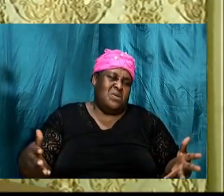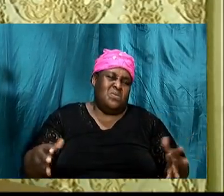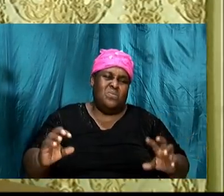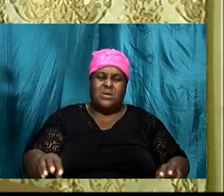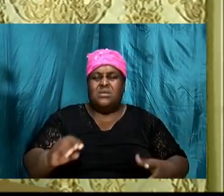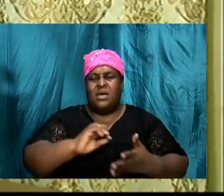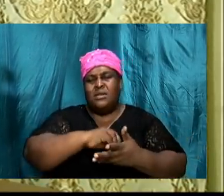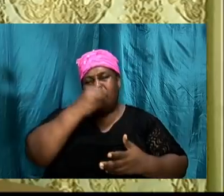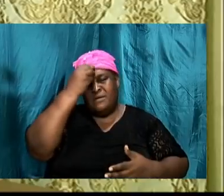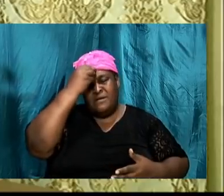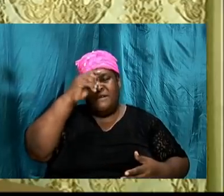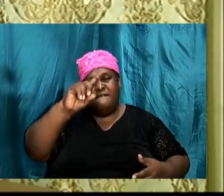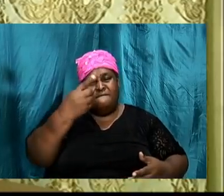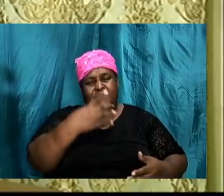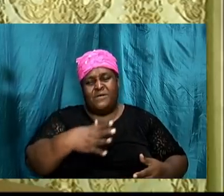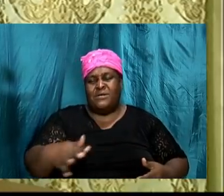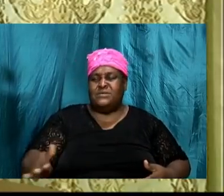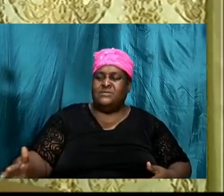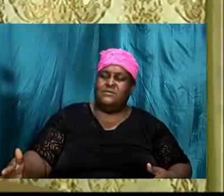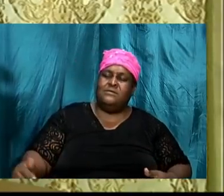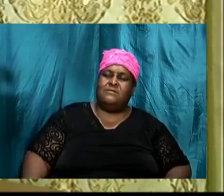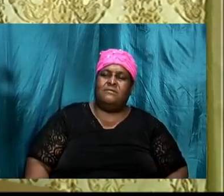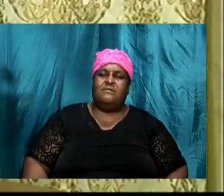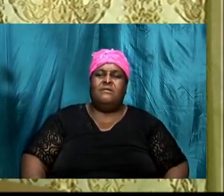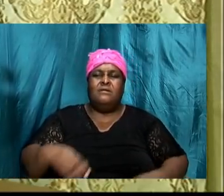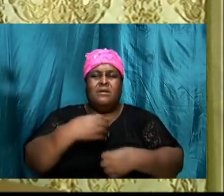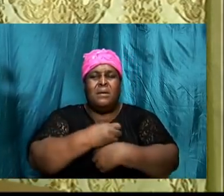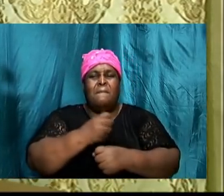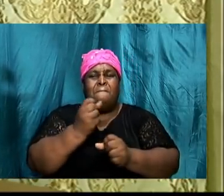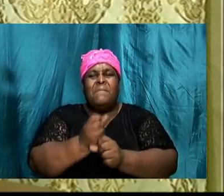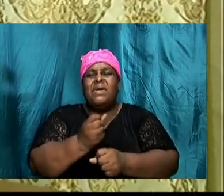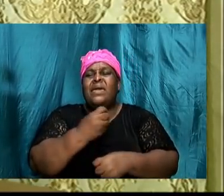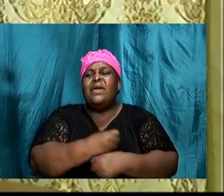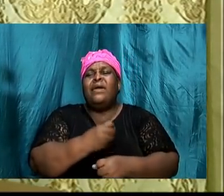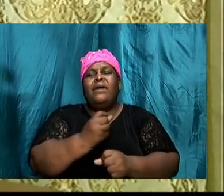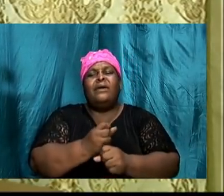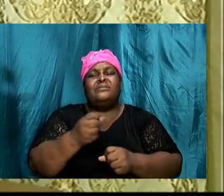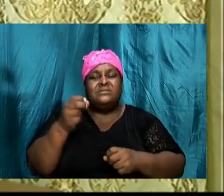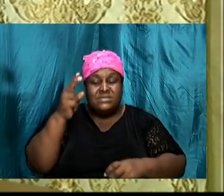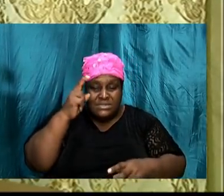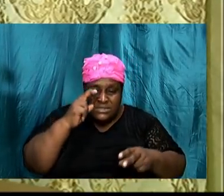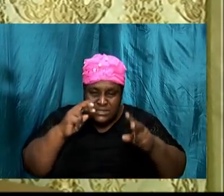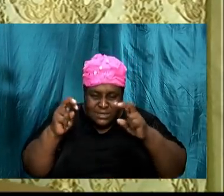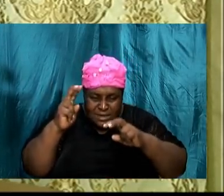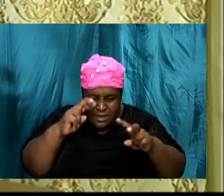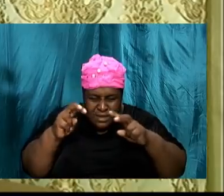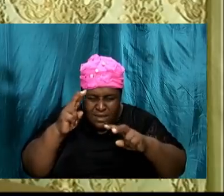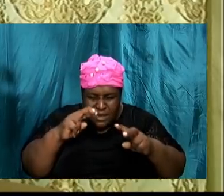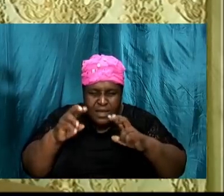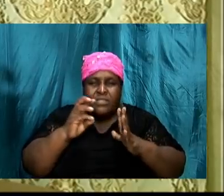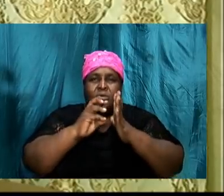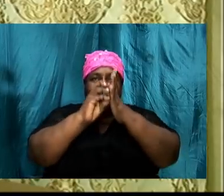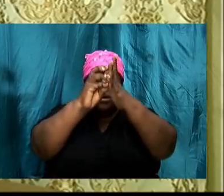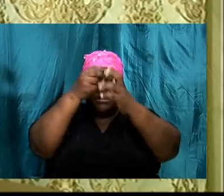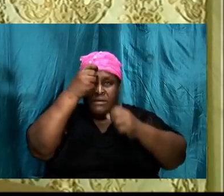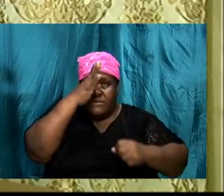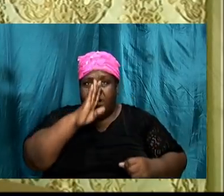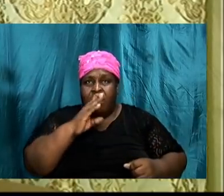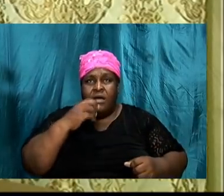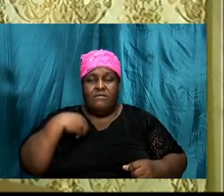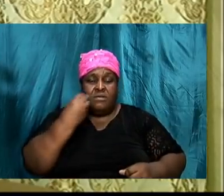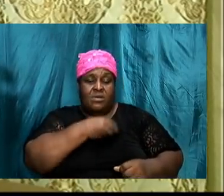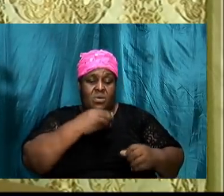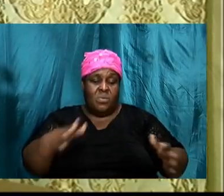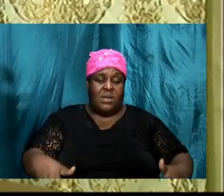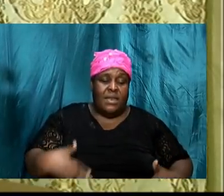First thing we say that we should make sure we seek the will of God for our life. The second